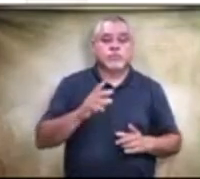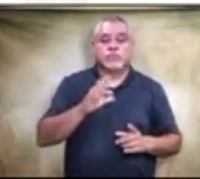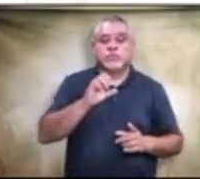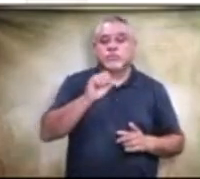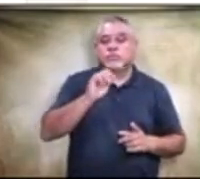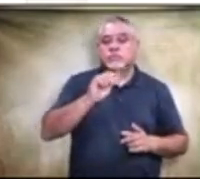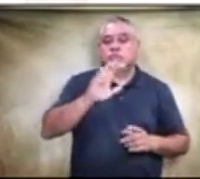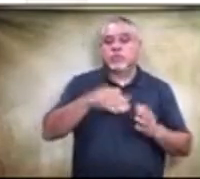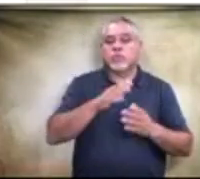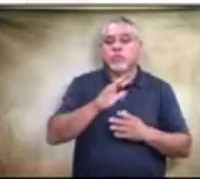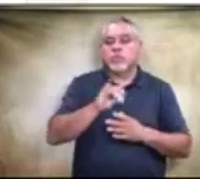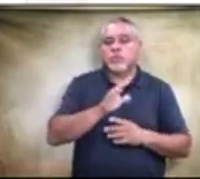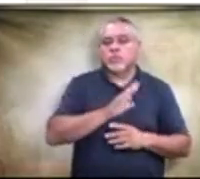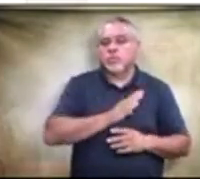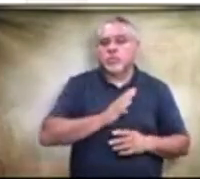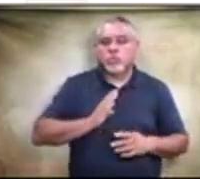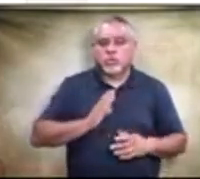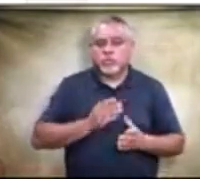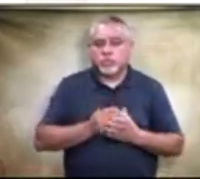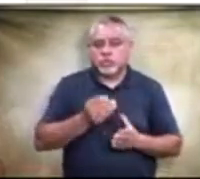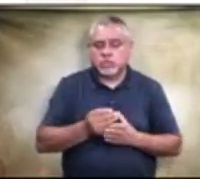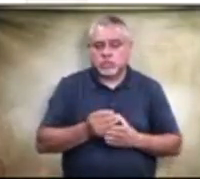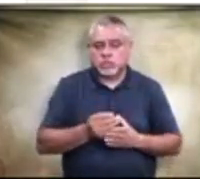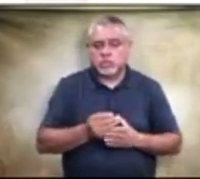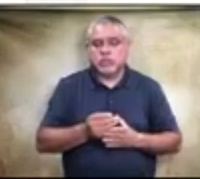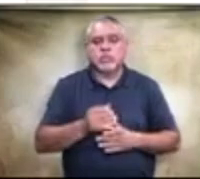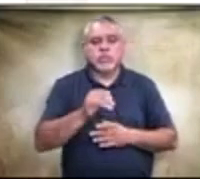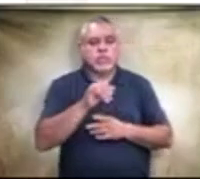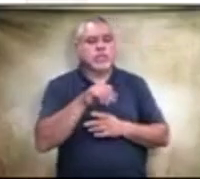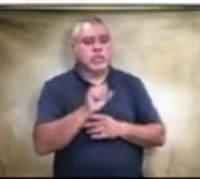purchases? Yes, sir. Okay.